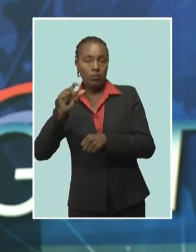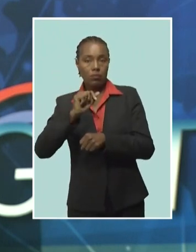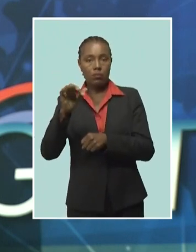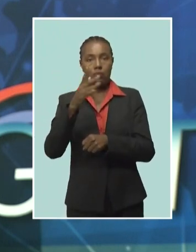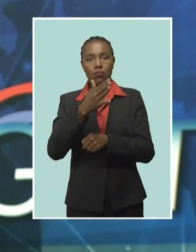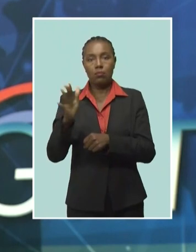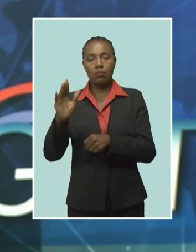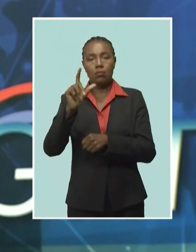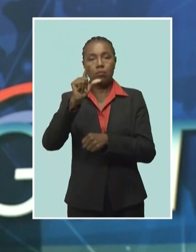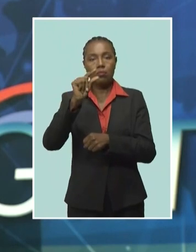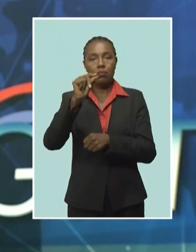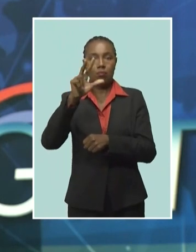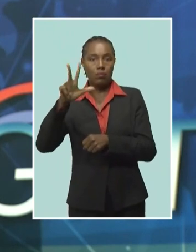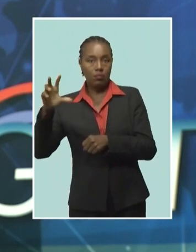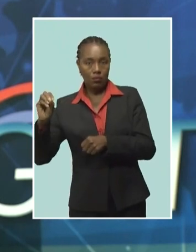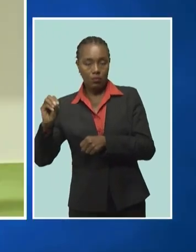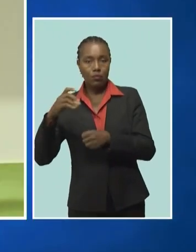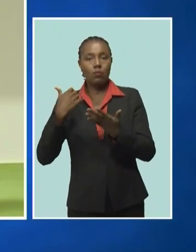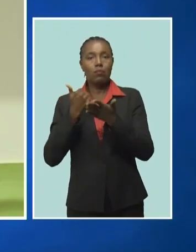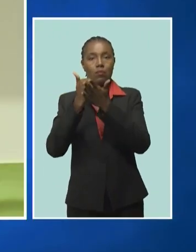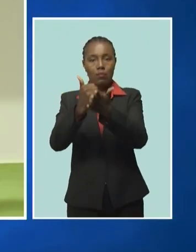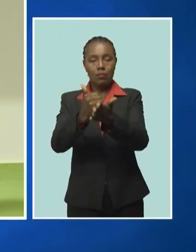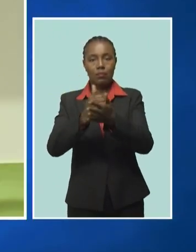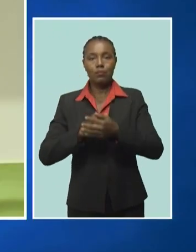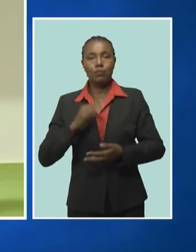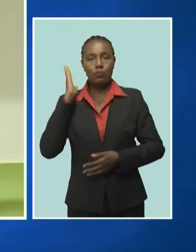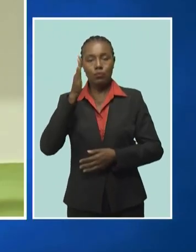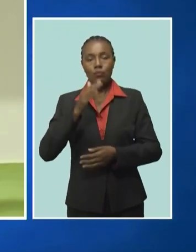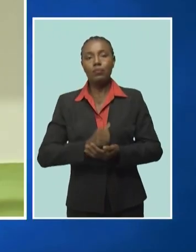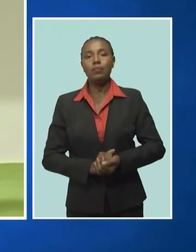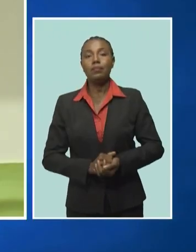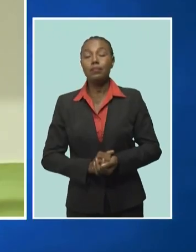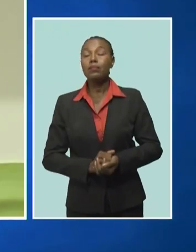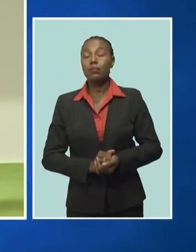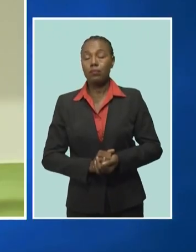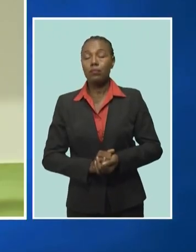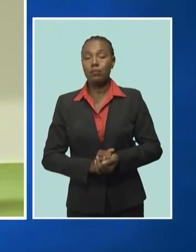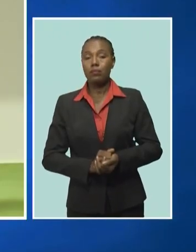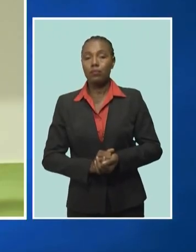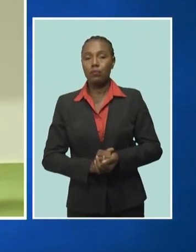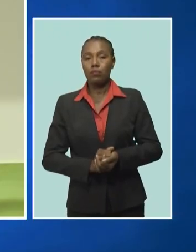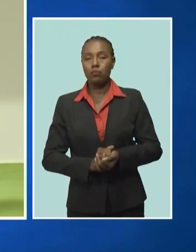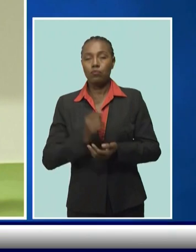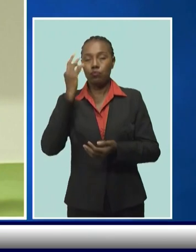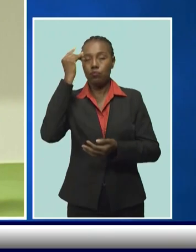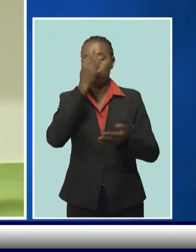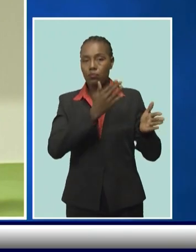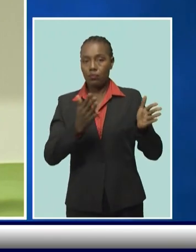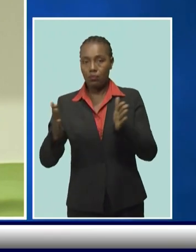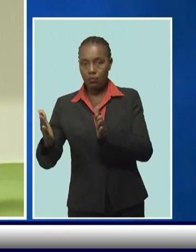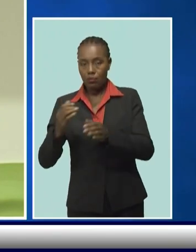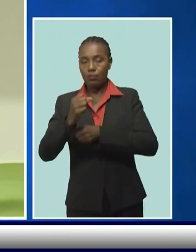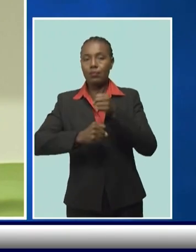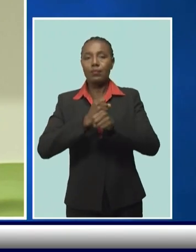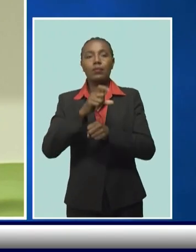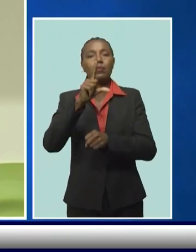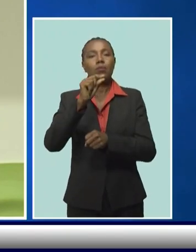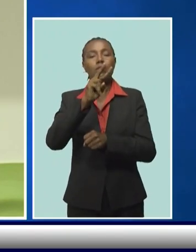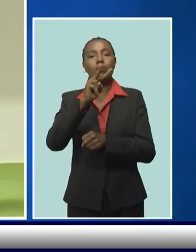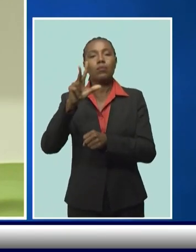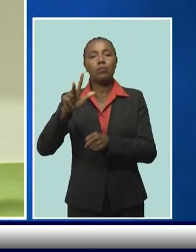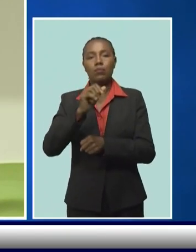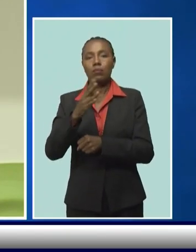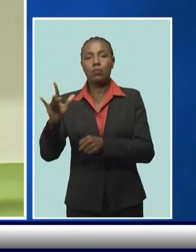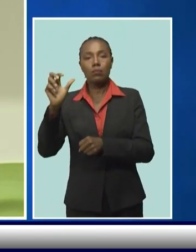assist in this regard. The Strategic Plan for NCD Control 2023-2030 reflects this urgency